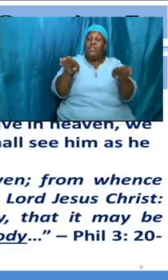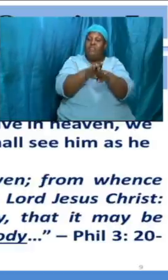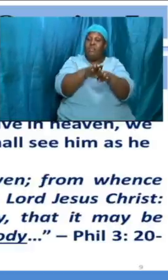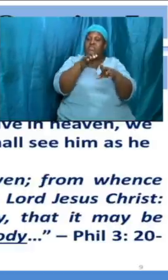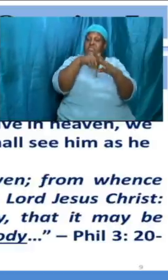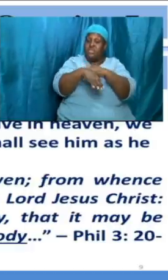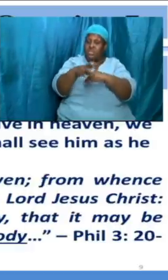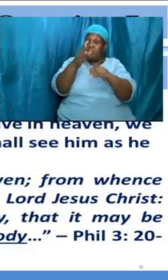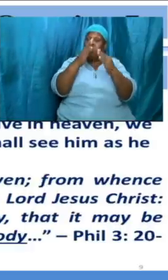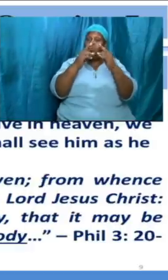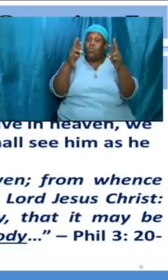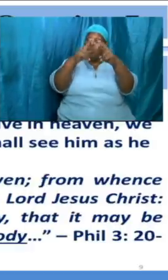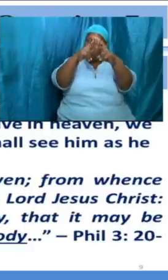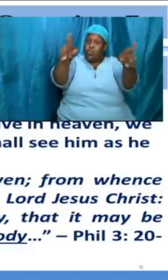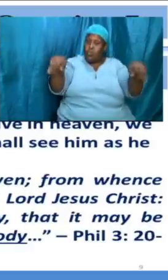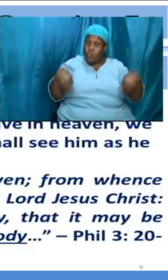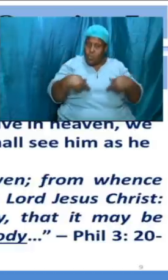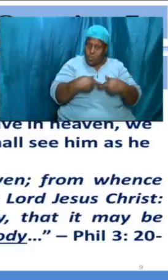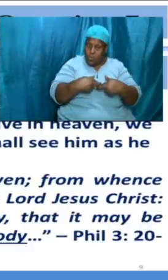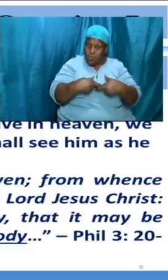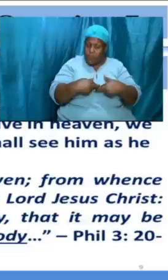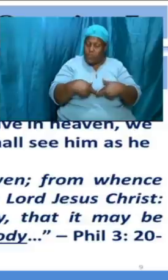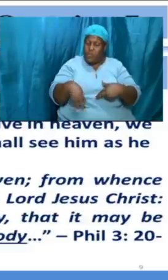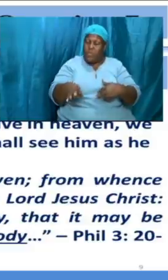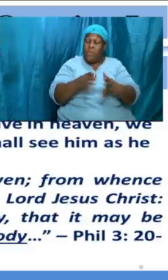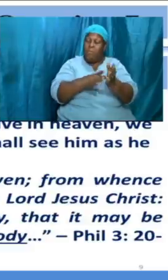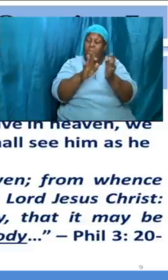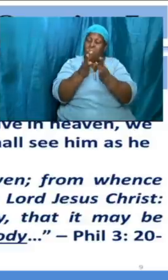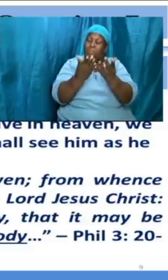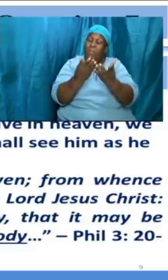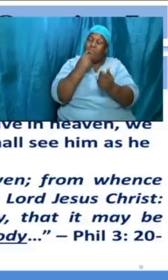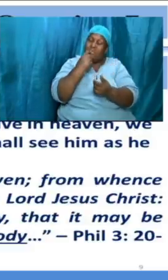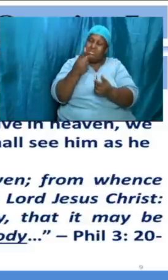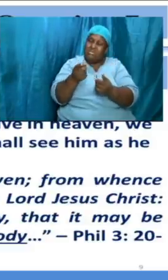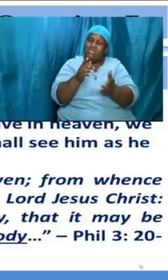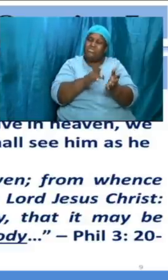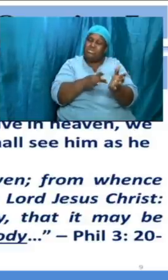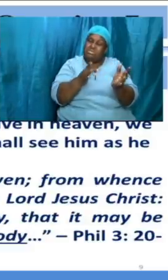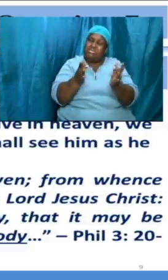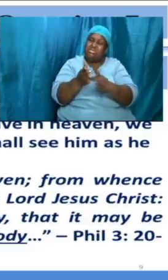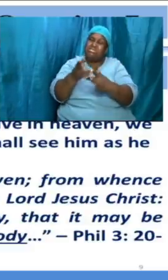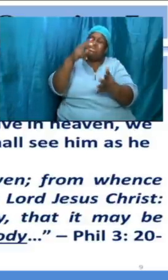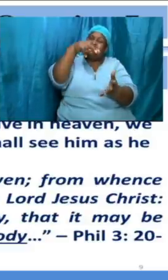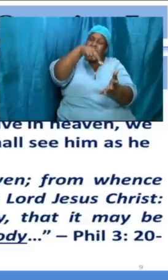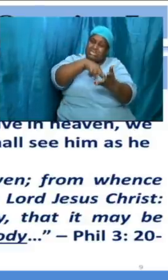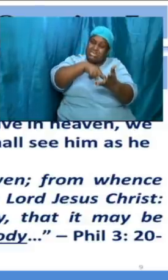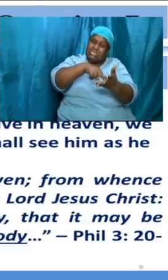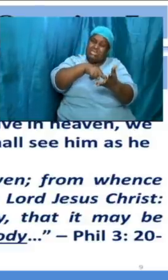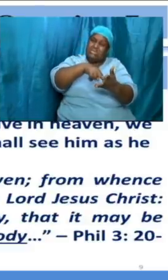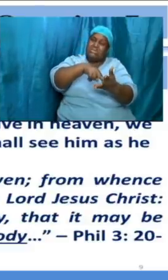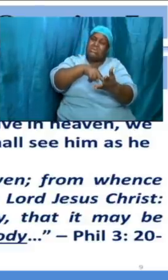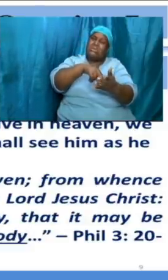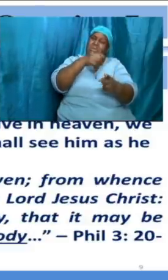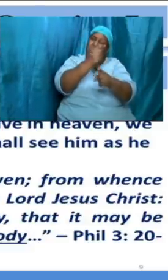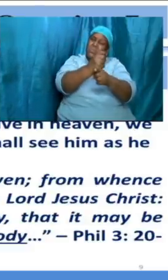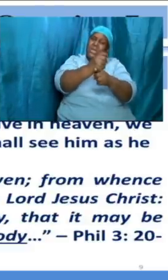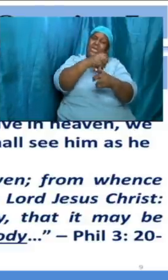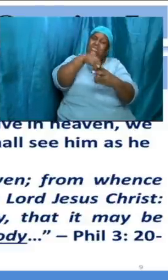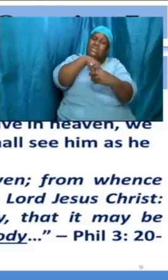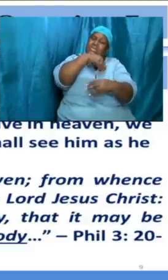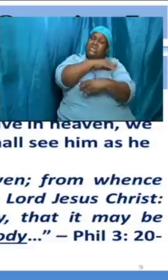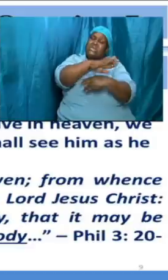the bible said jesus stood right in their